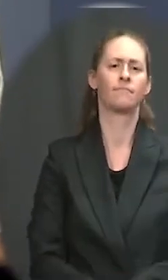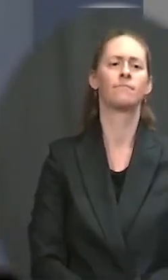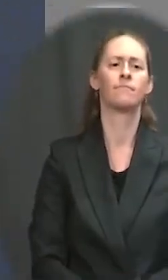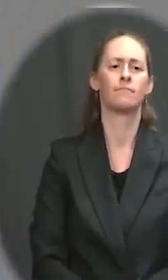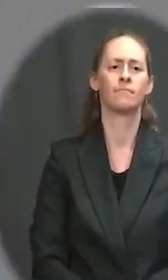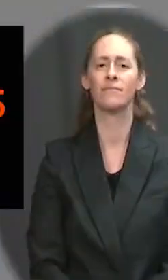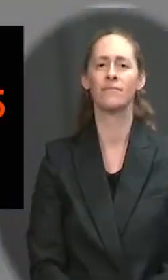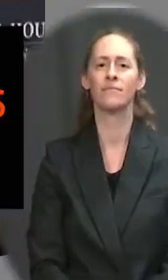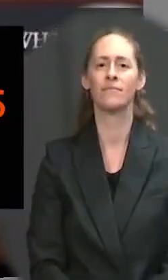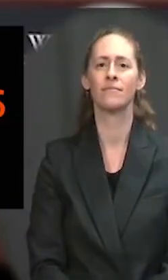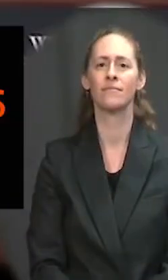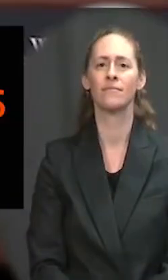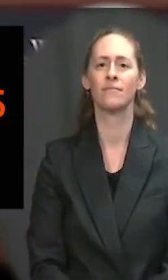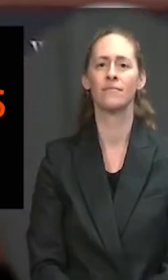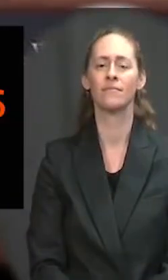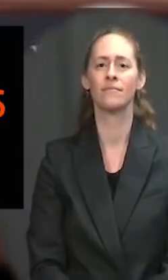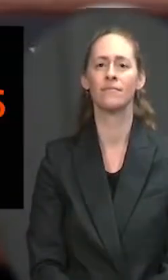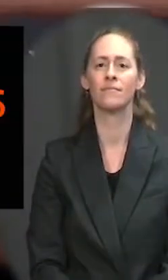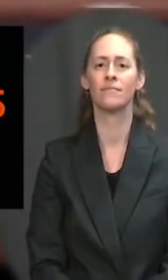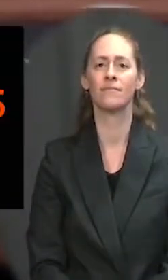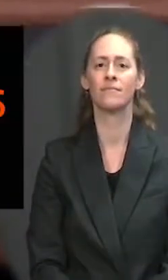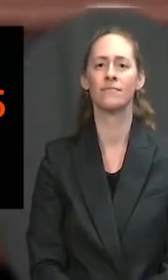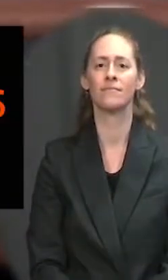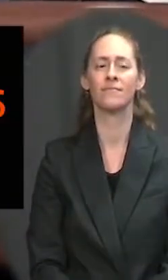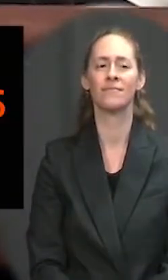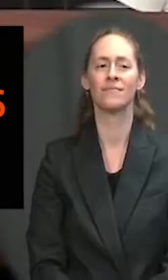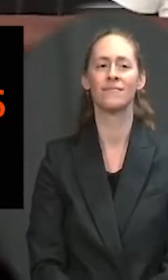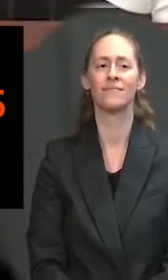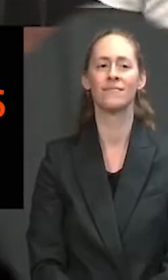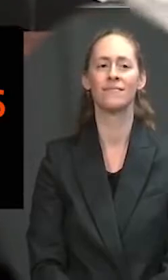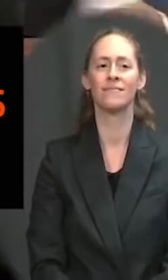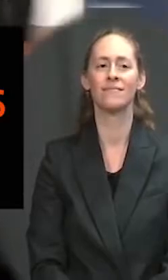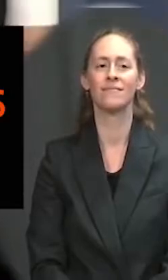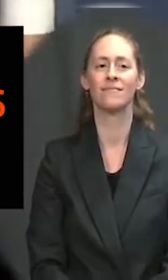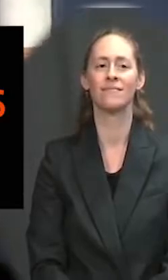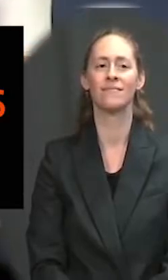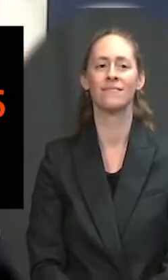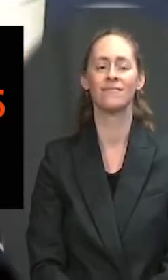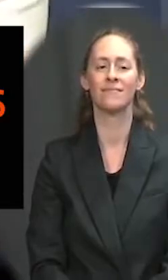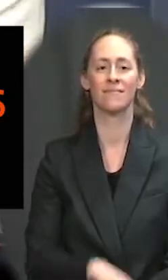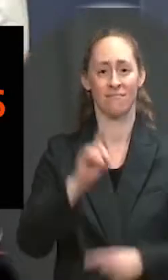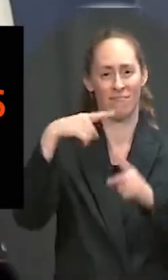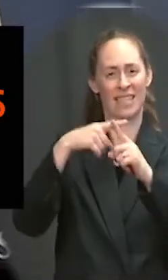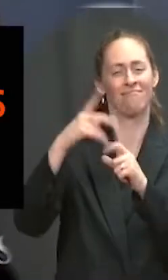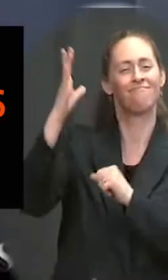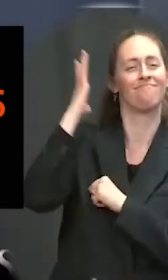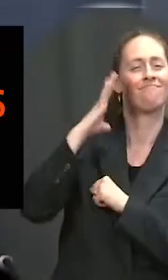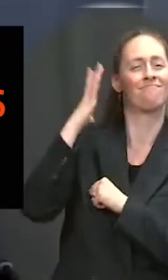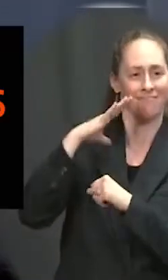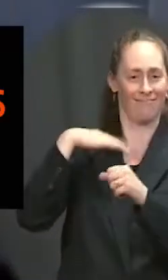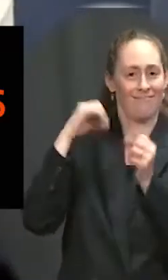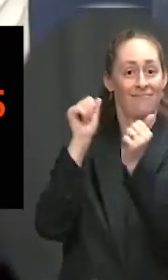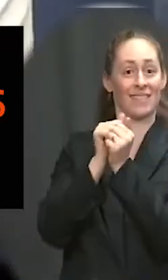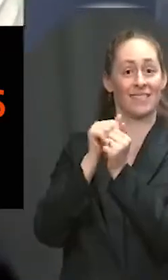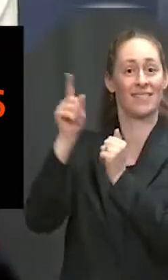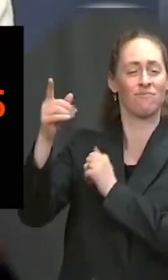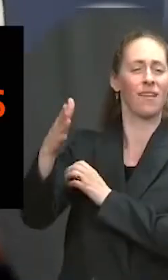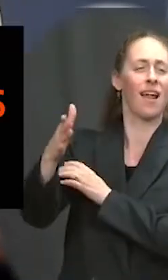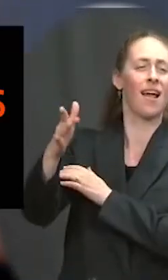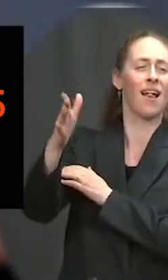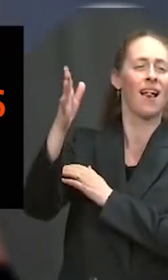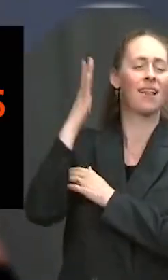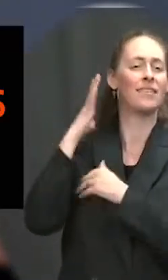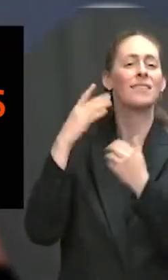administration. And I'll just note my first campaign was for the secretary's gubernatorial race in 2002. So